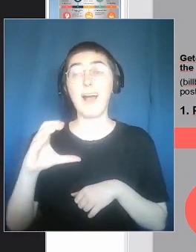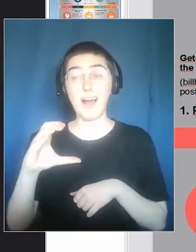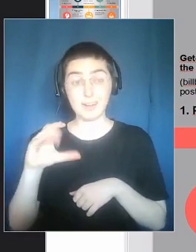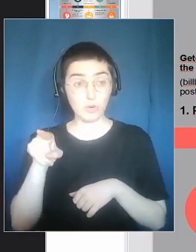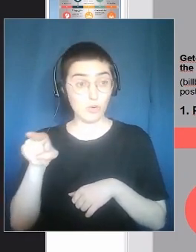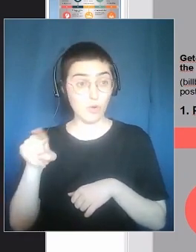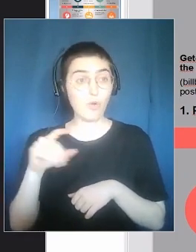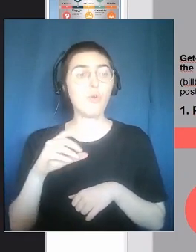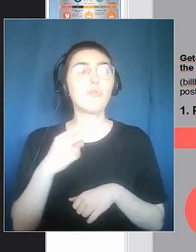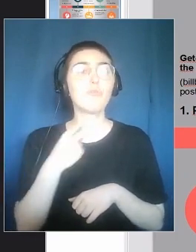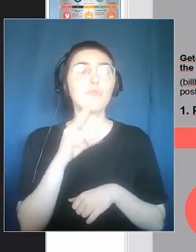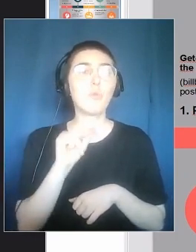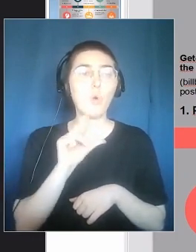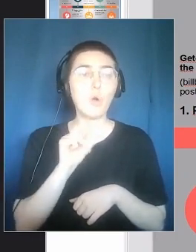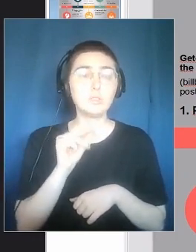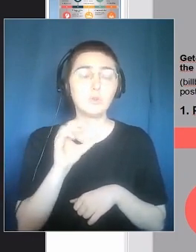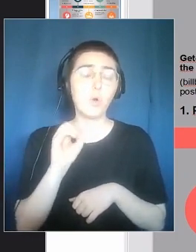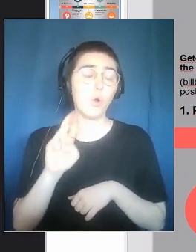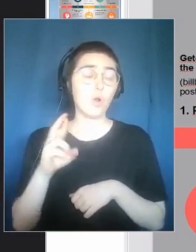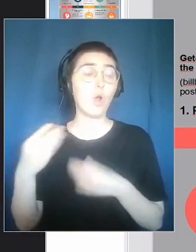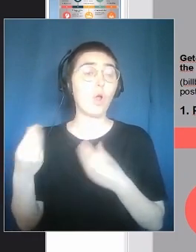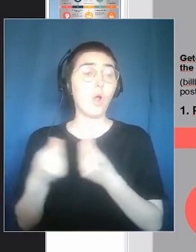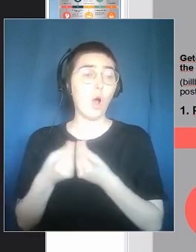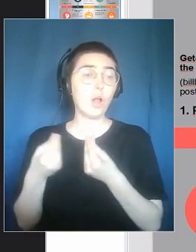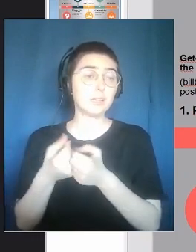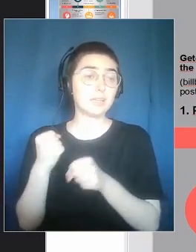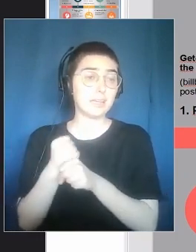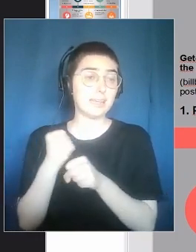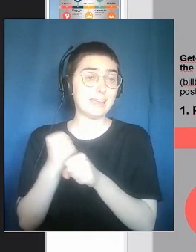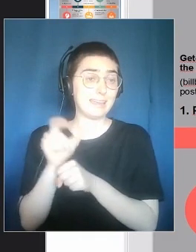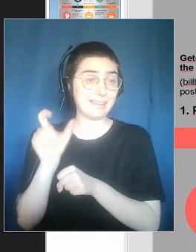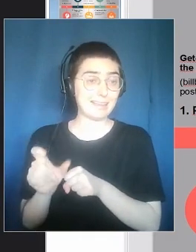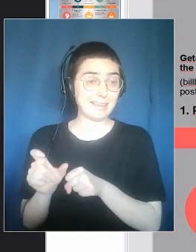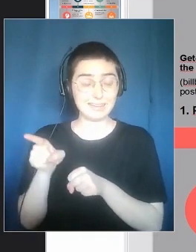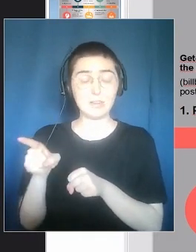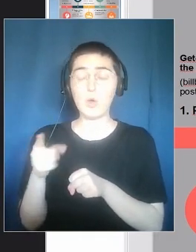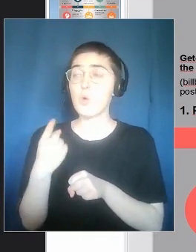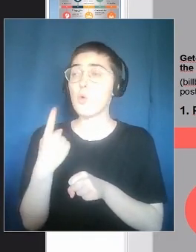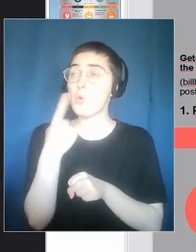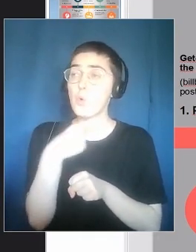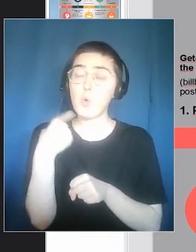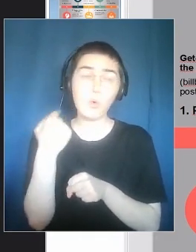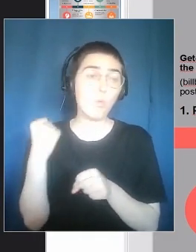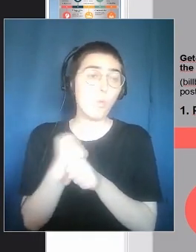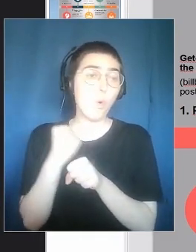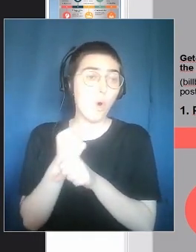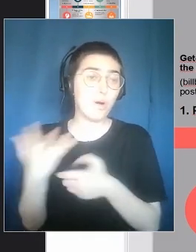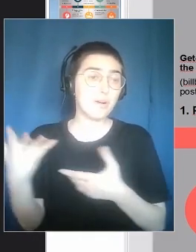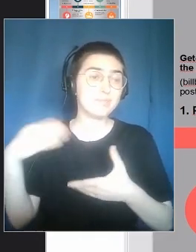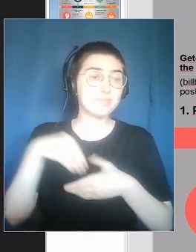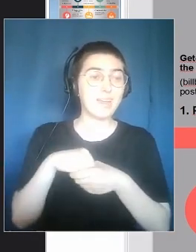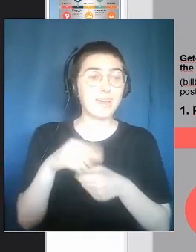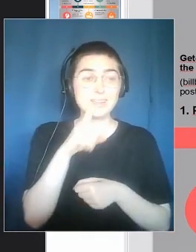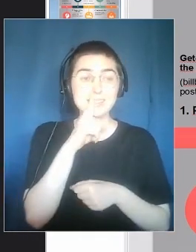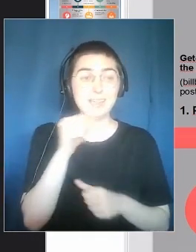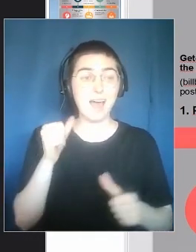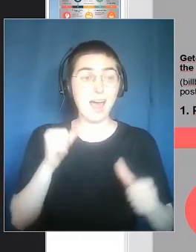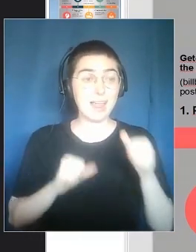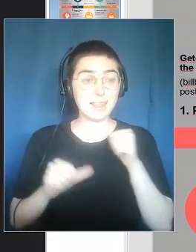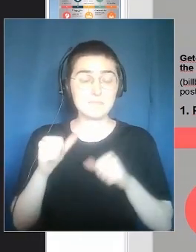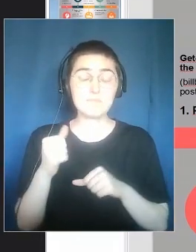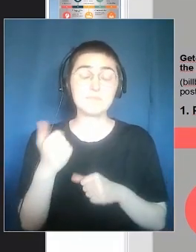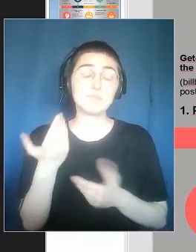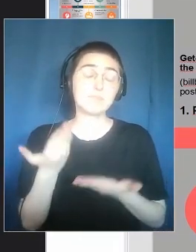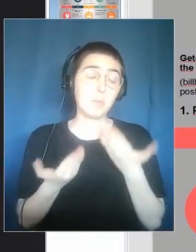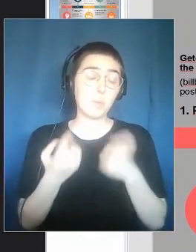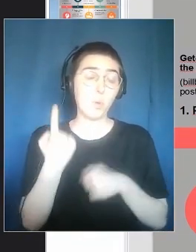Carlos' one. It depends. It depends. depends on who is working on that